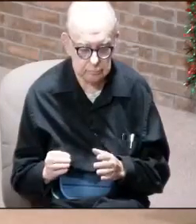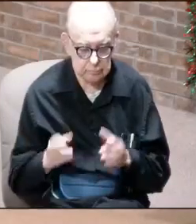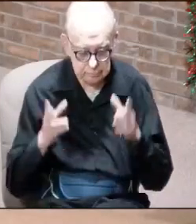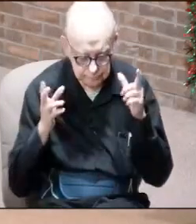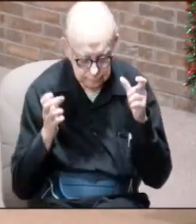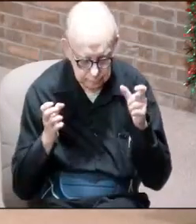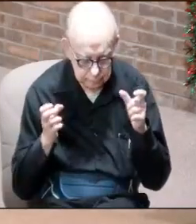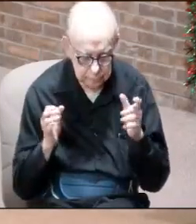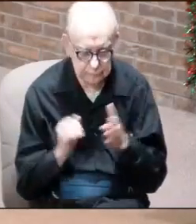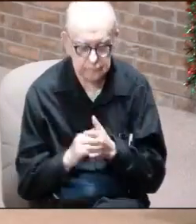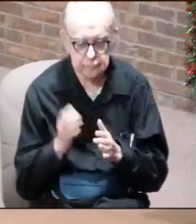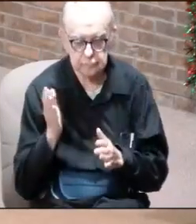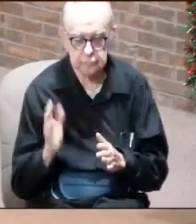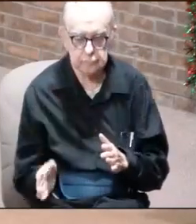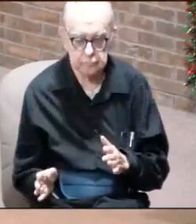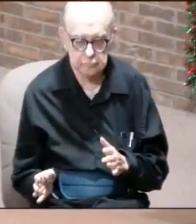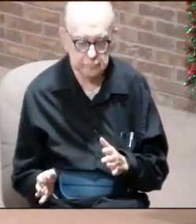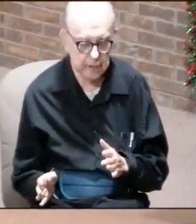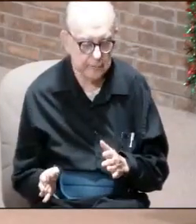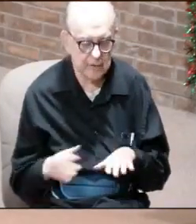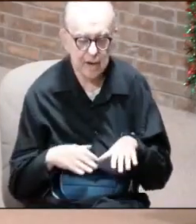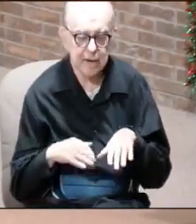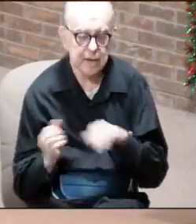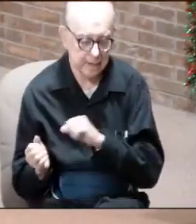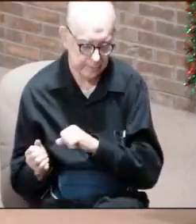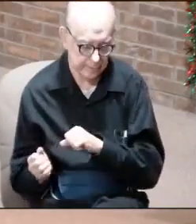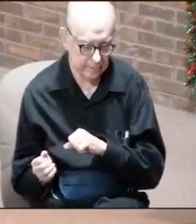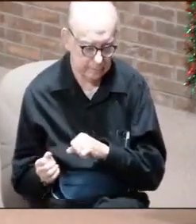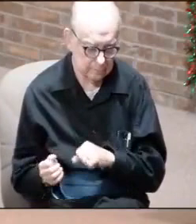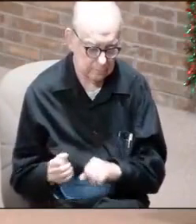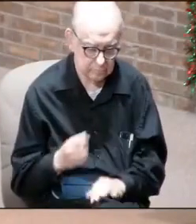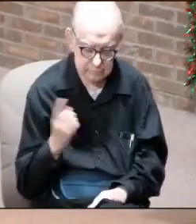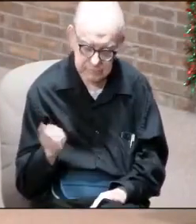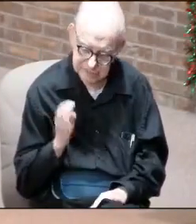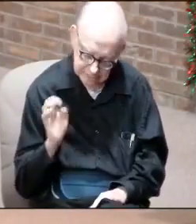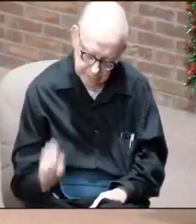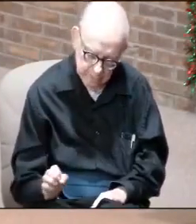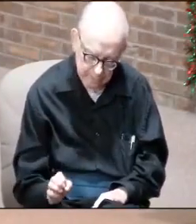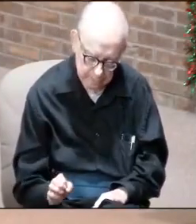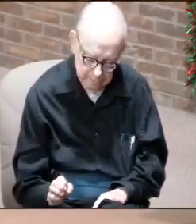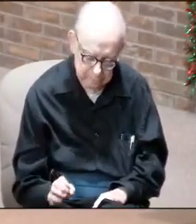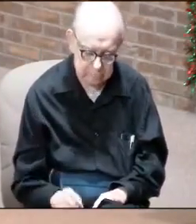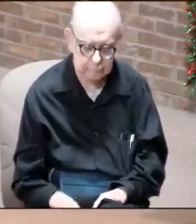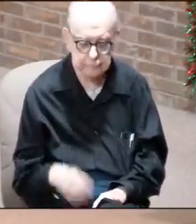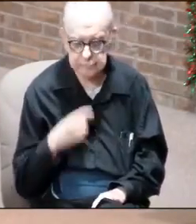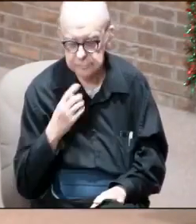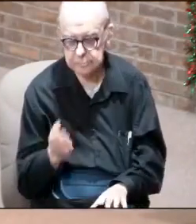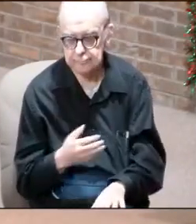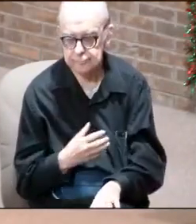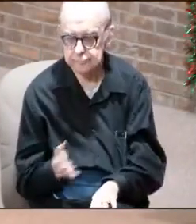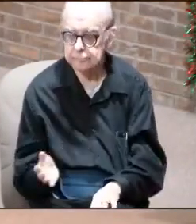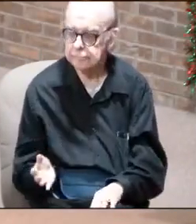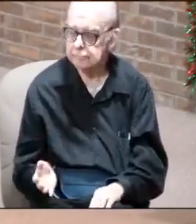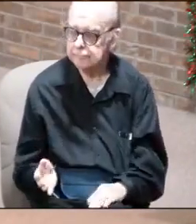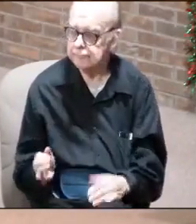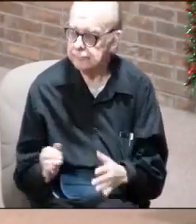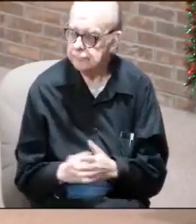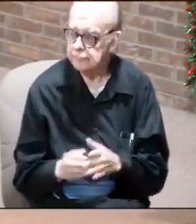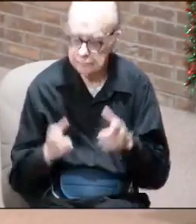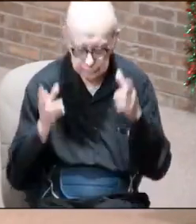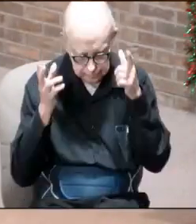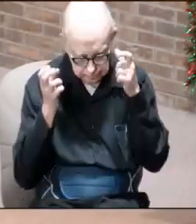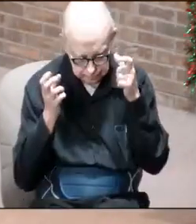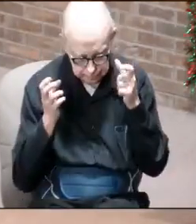that never goes away. It is eternal. So let me say this to you. The